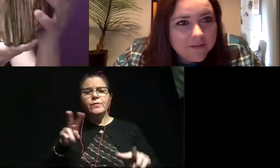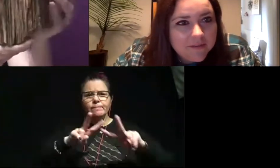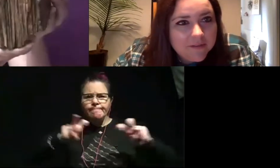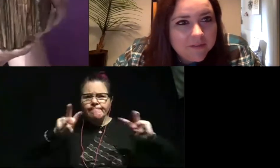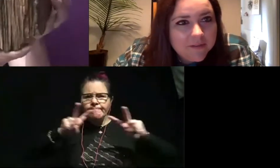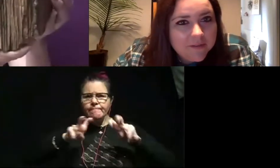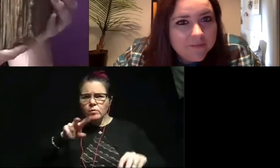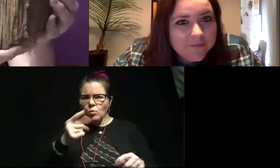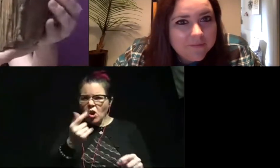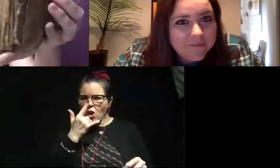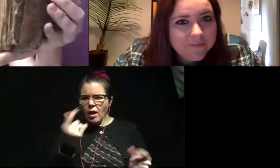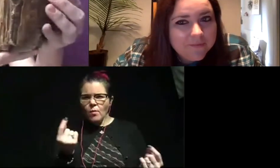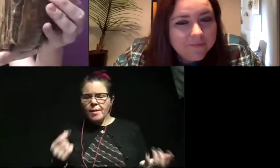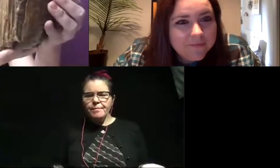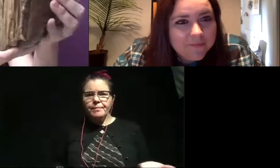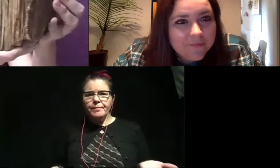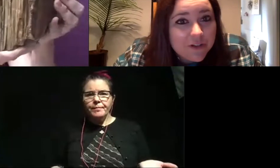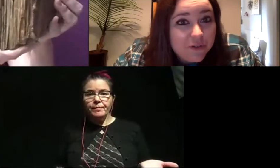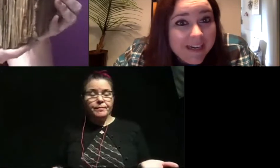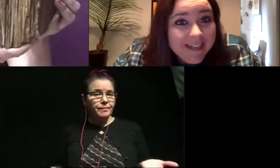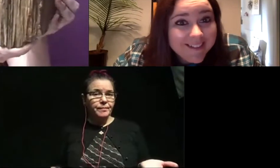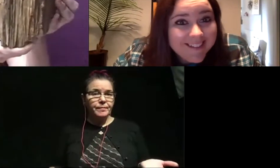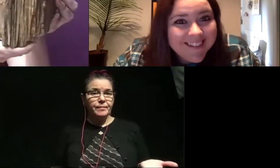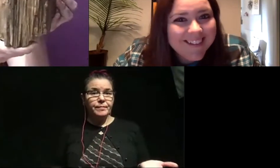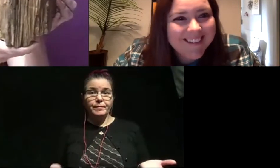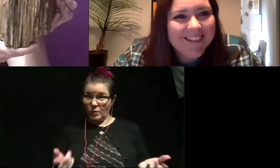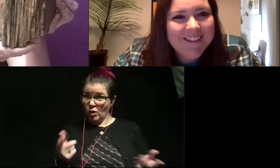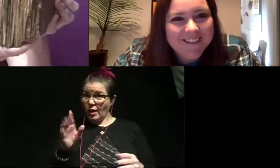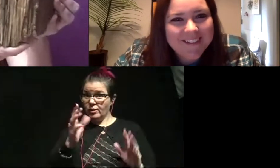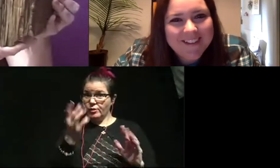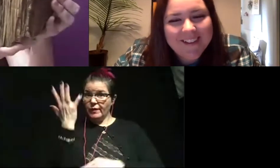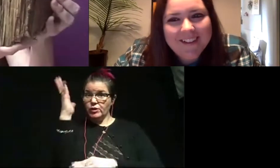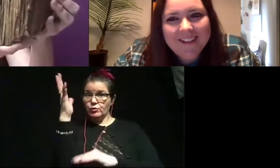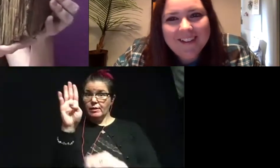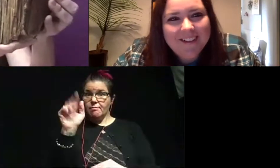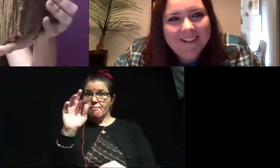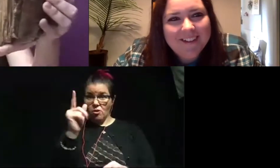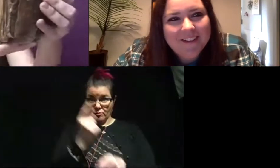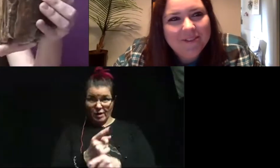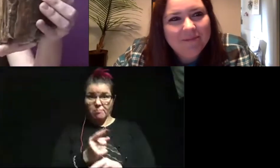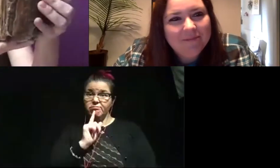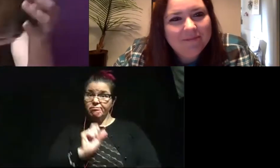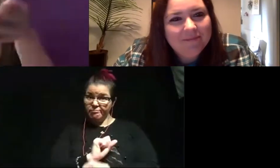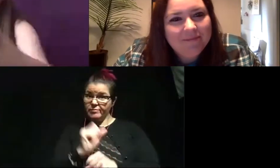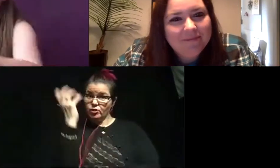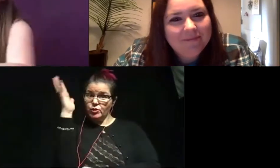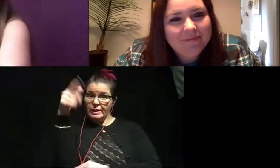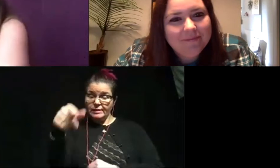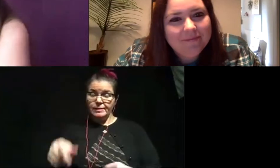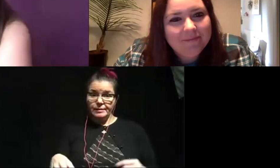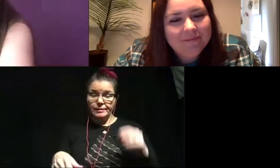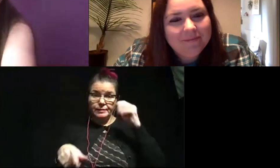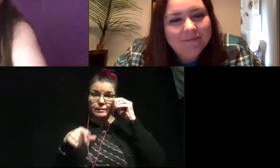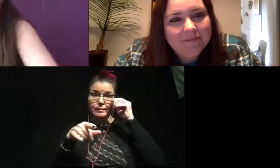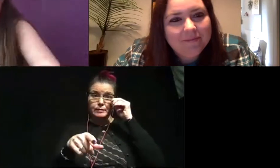what does this look like? Looks like tree bark, doesn't it? That's what it is. It's a tree. So this